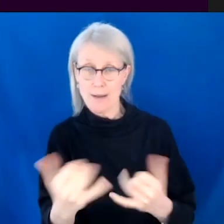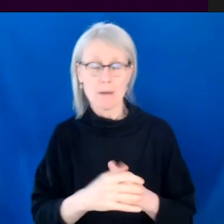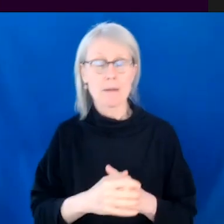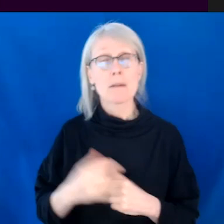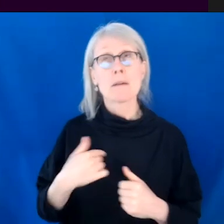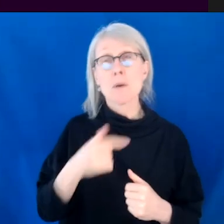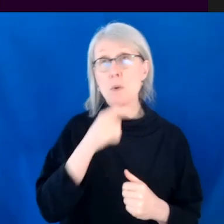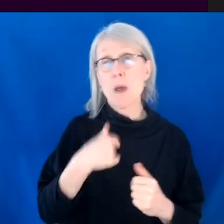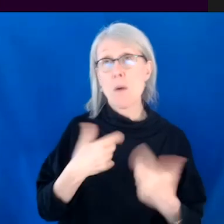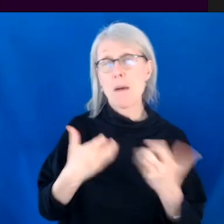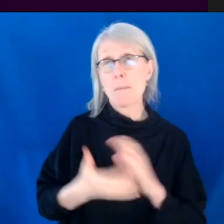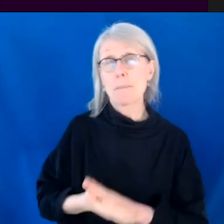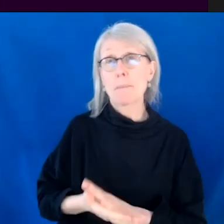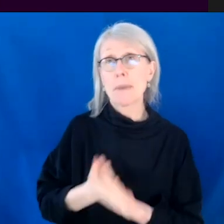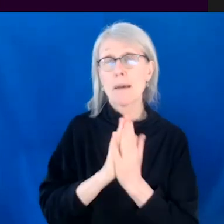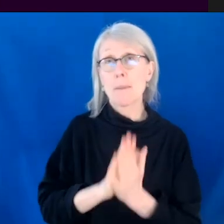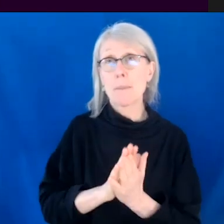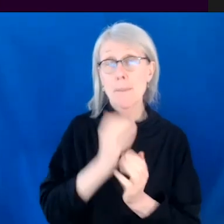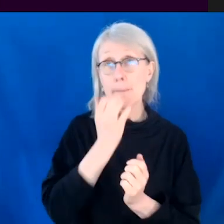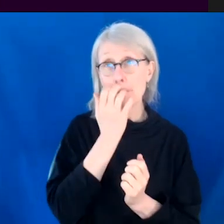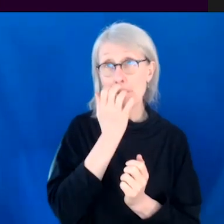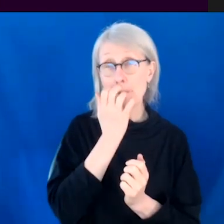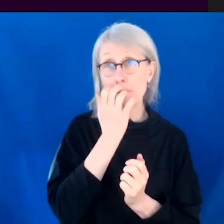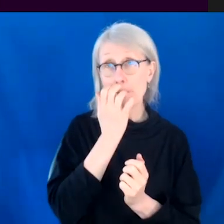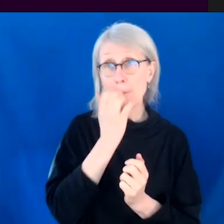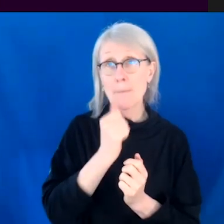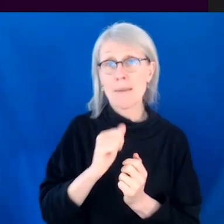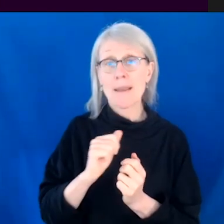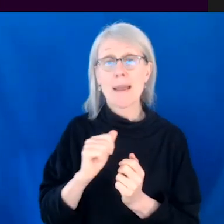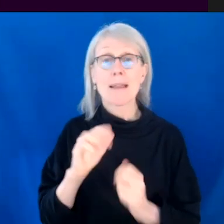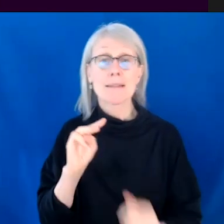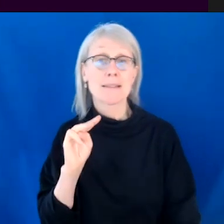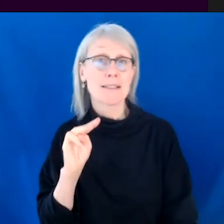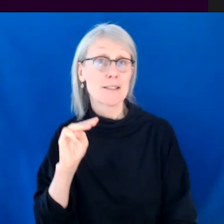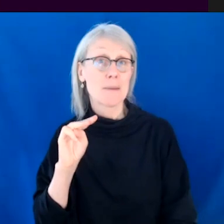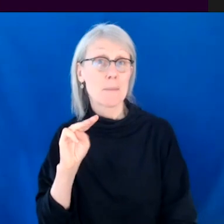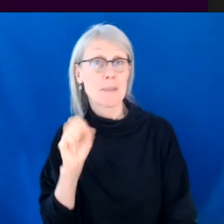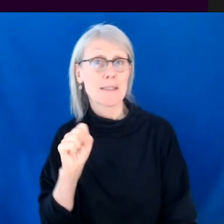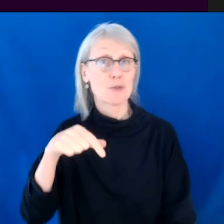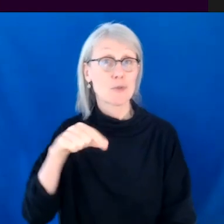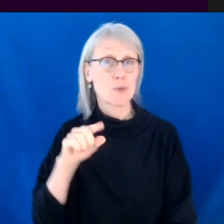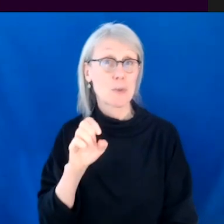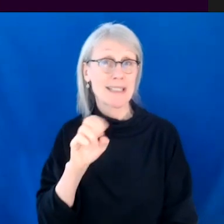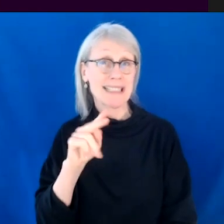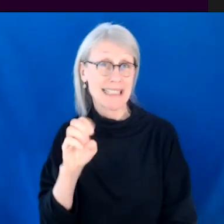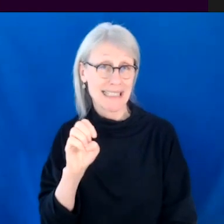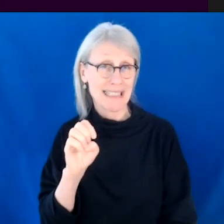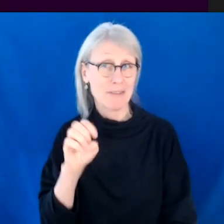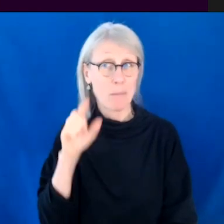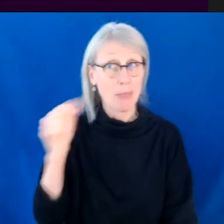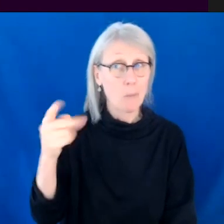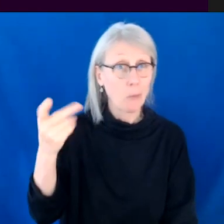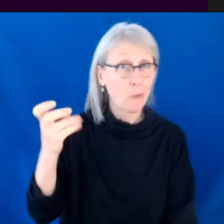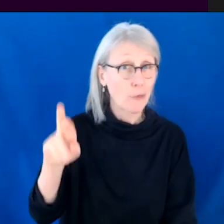in most ways is Miss Queenie from the border. Not